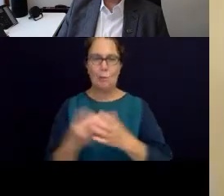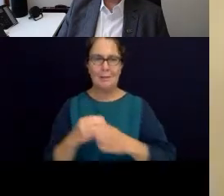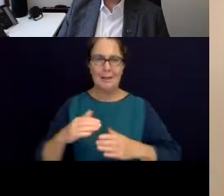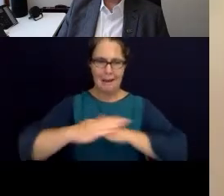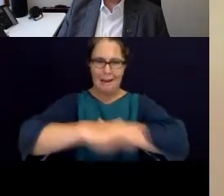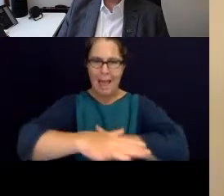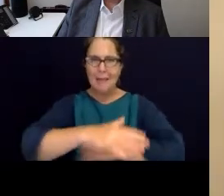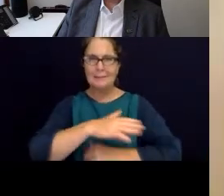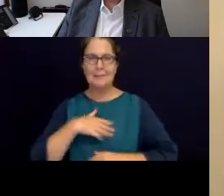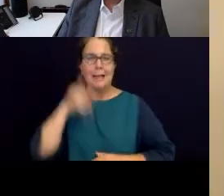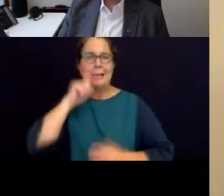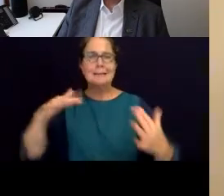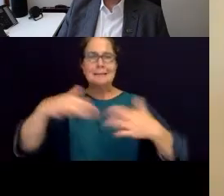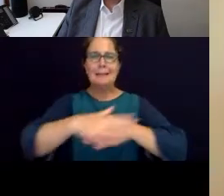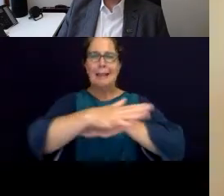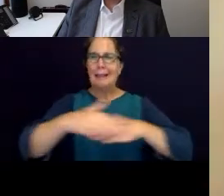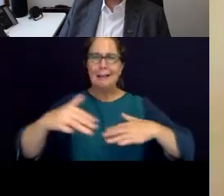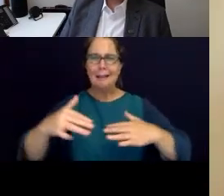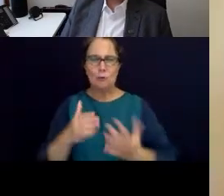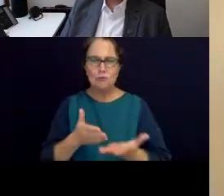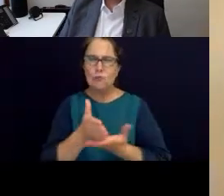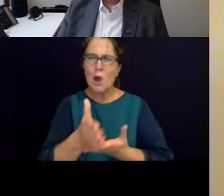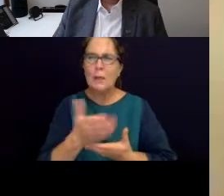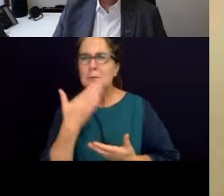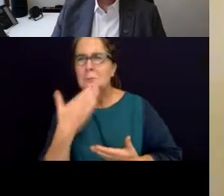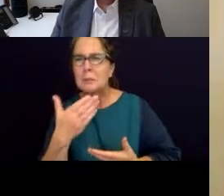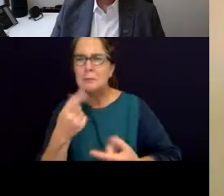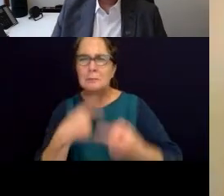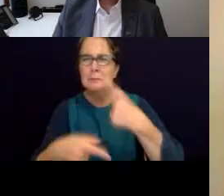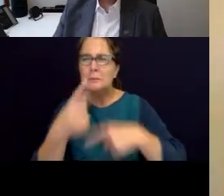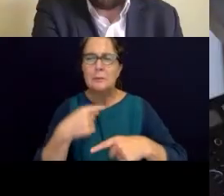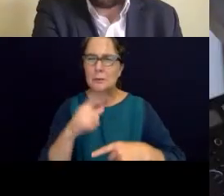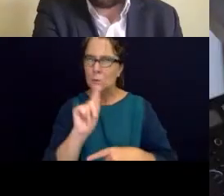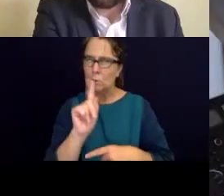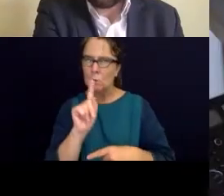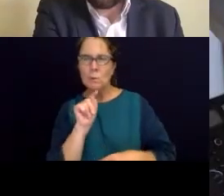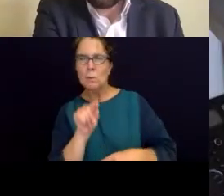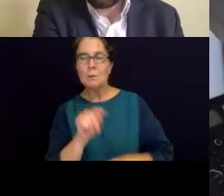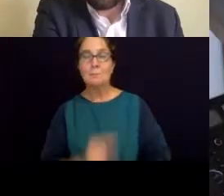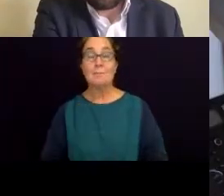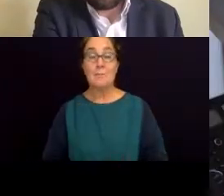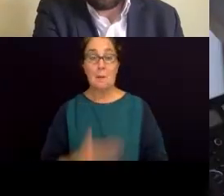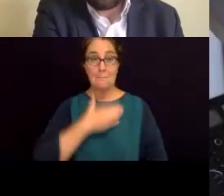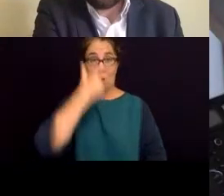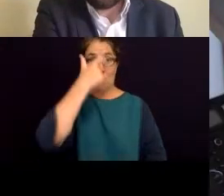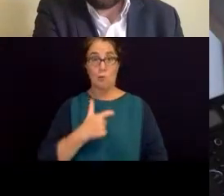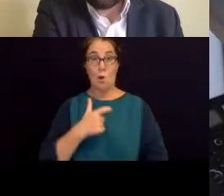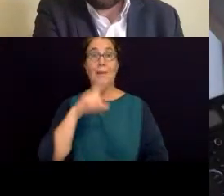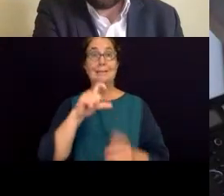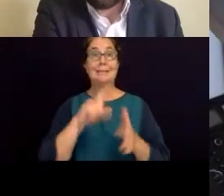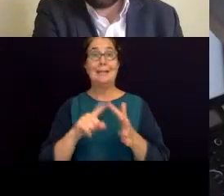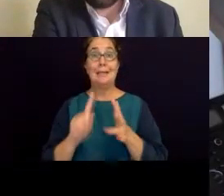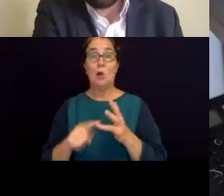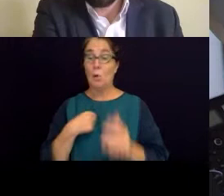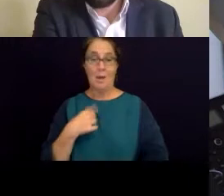yeah, just tease out what the public and relational sense there. In my role as a chief executor, have to be pretty